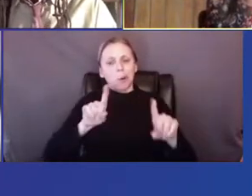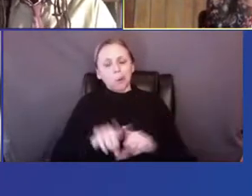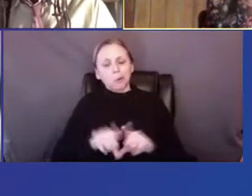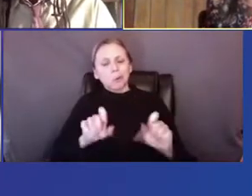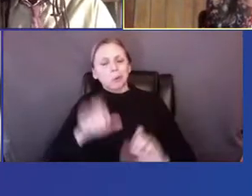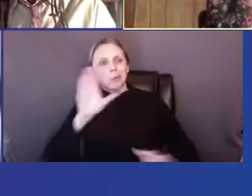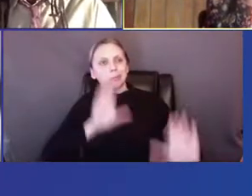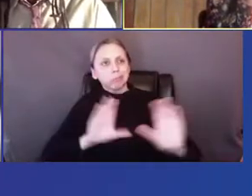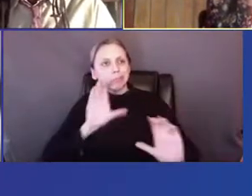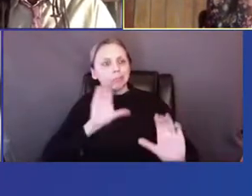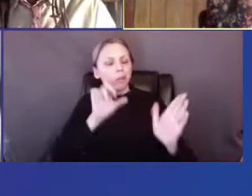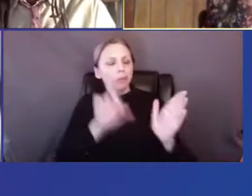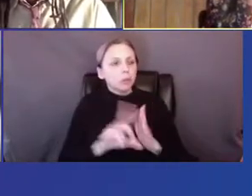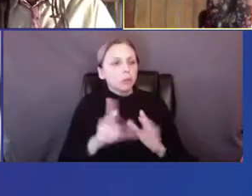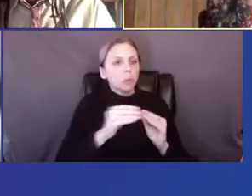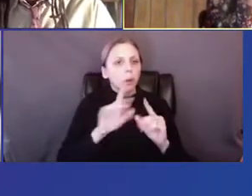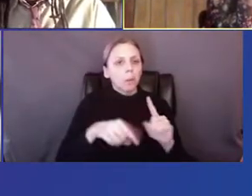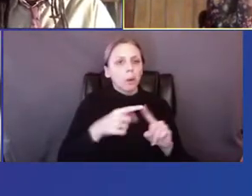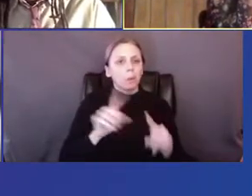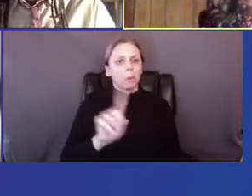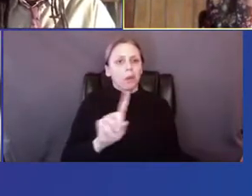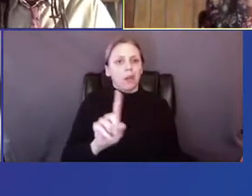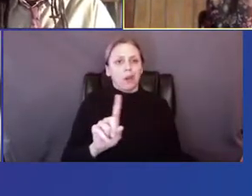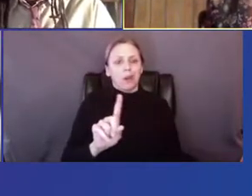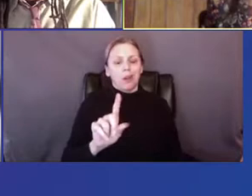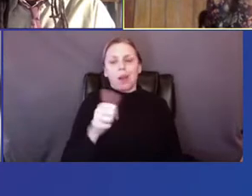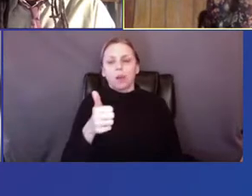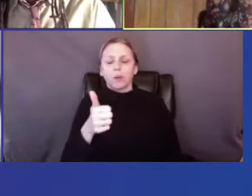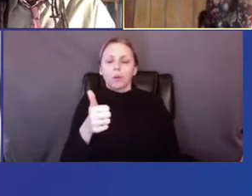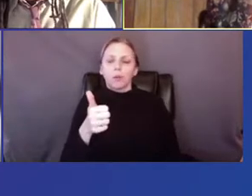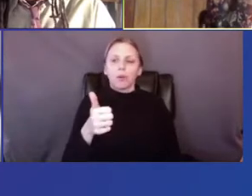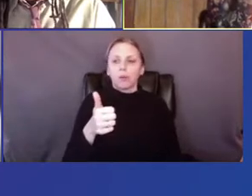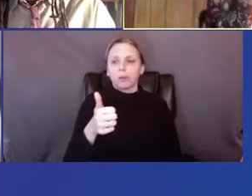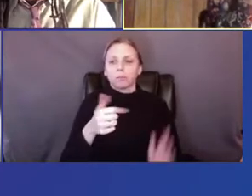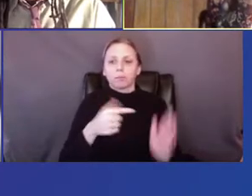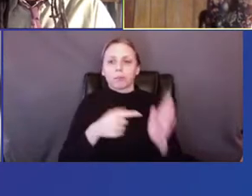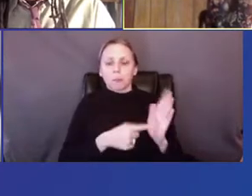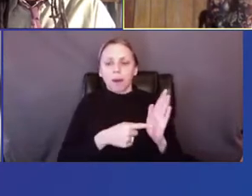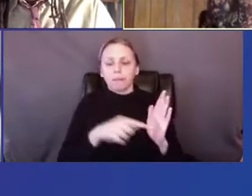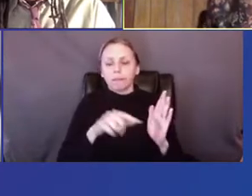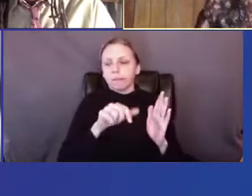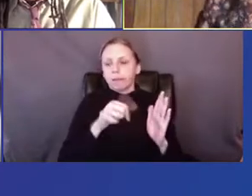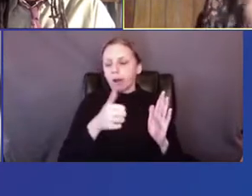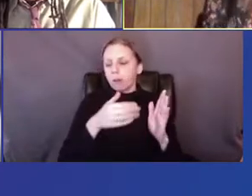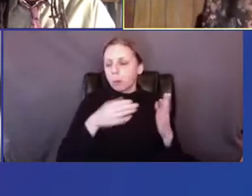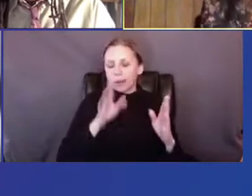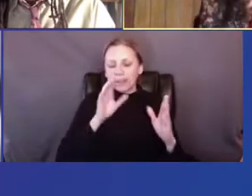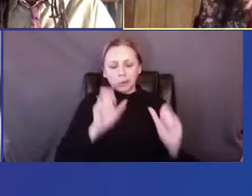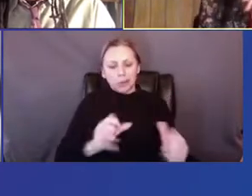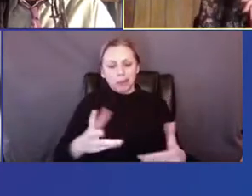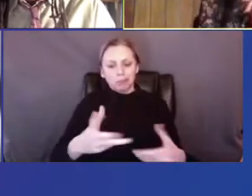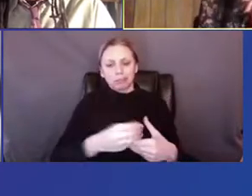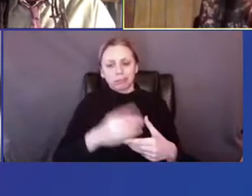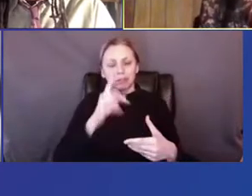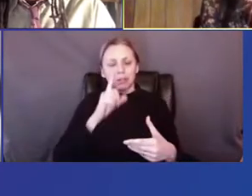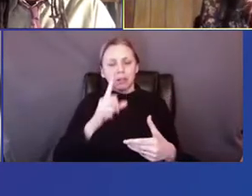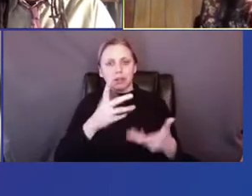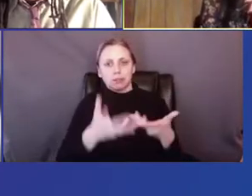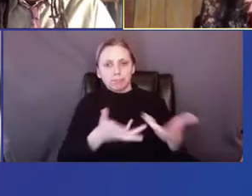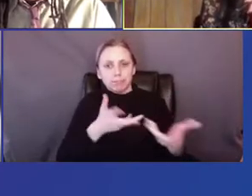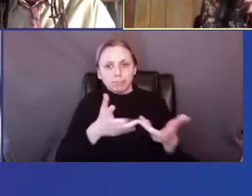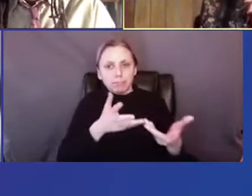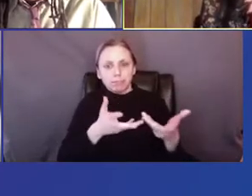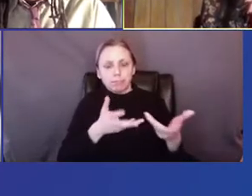where, uh, other models, other ways of engaging wealth holders, um,